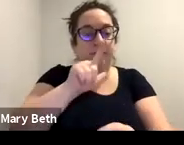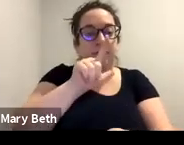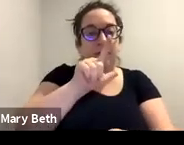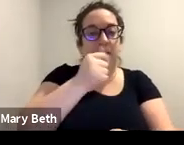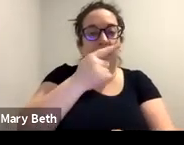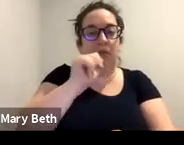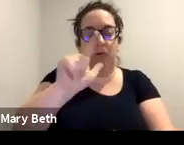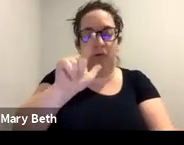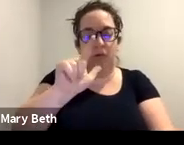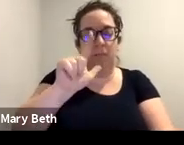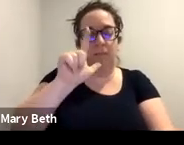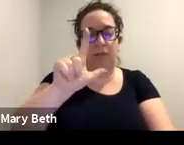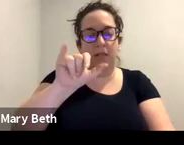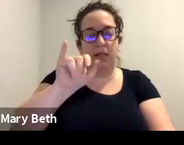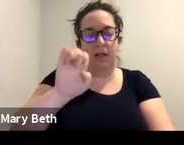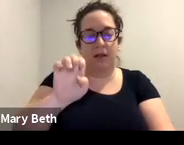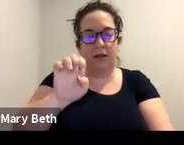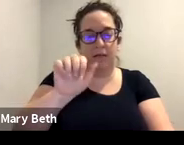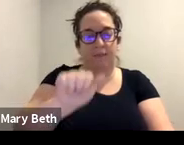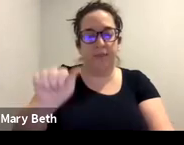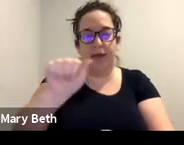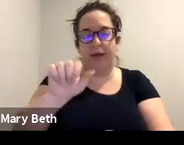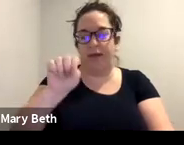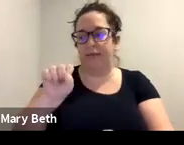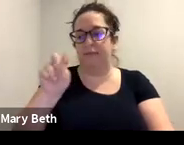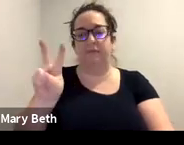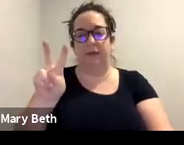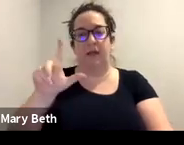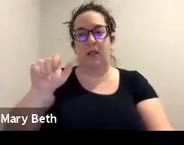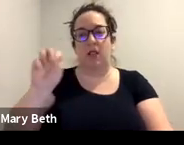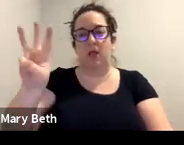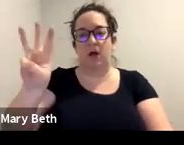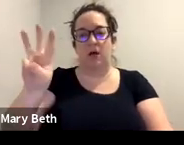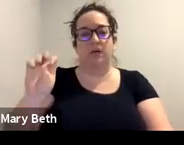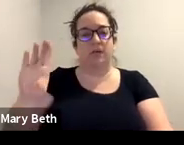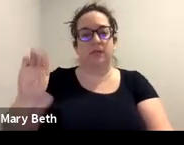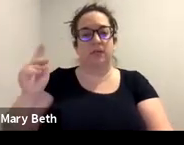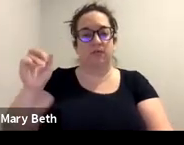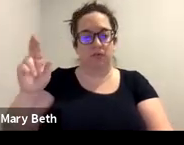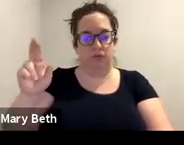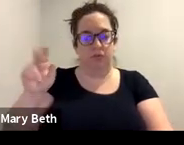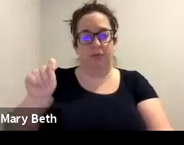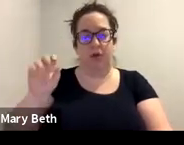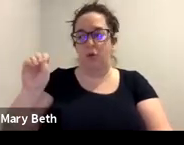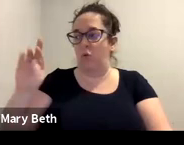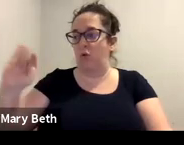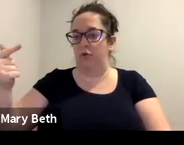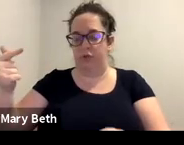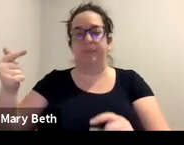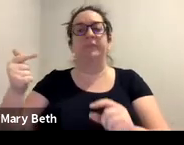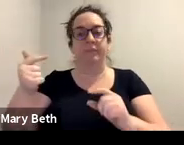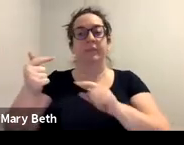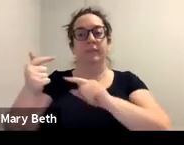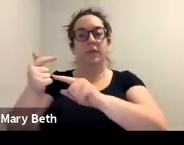about a case where you feel like the survivor could really, uh, benefit from representation. And then there's my email